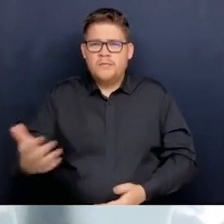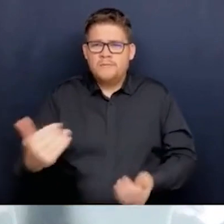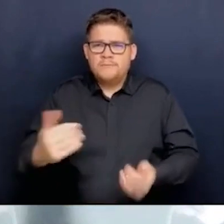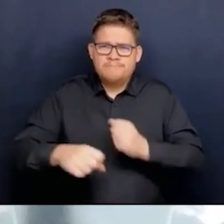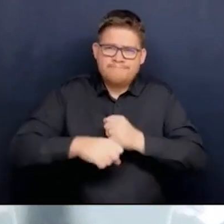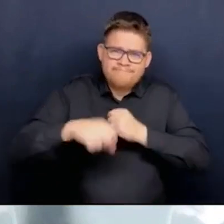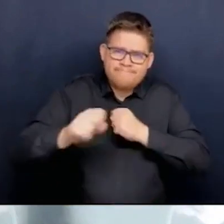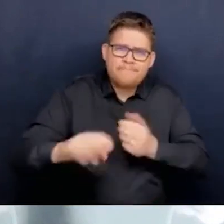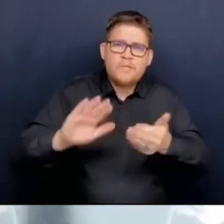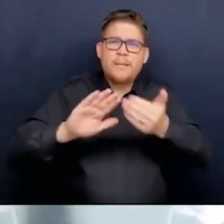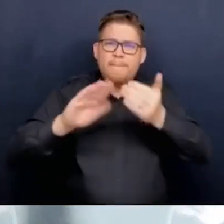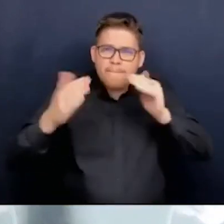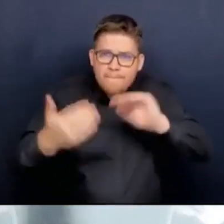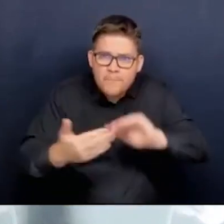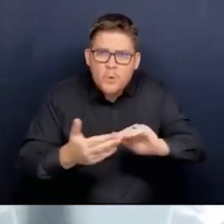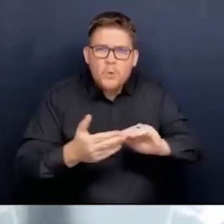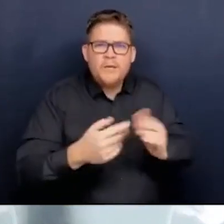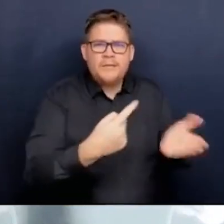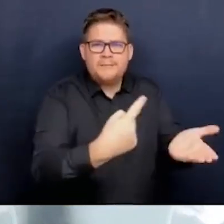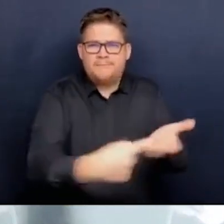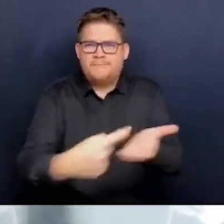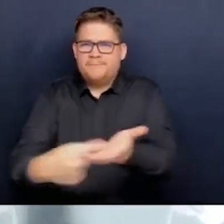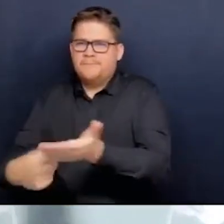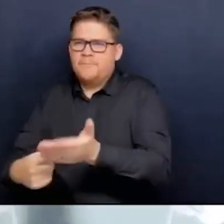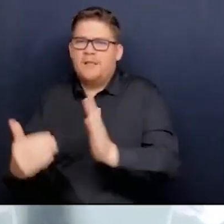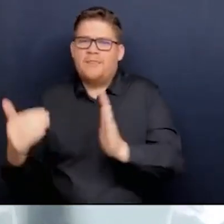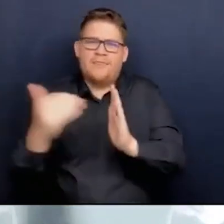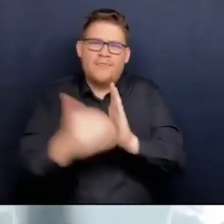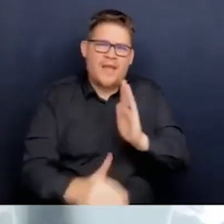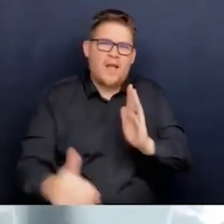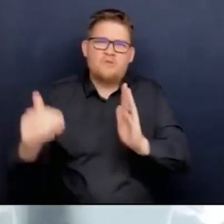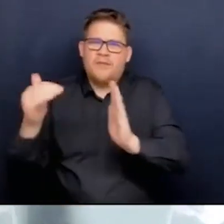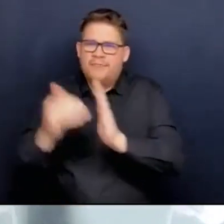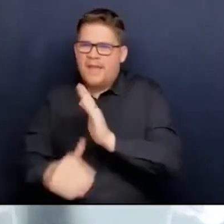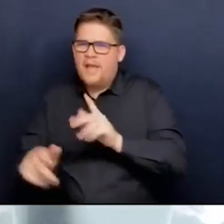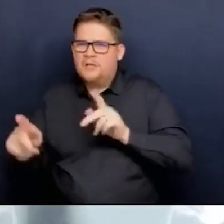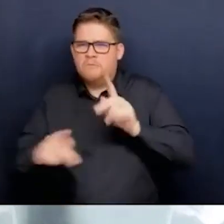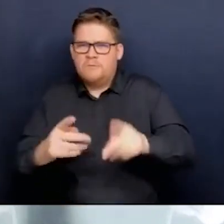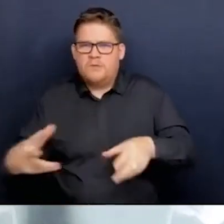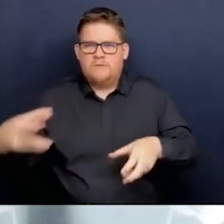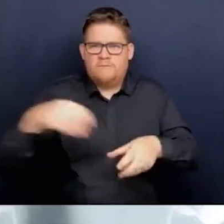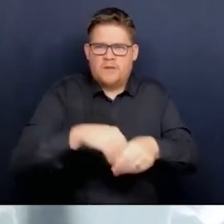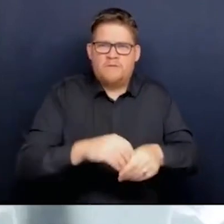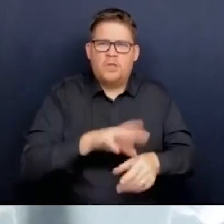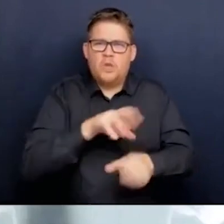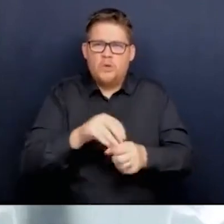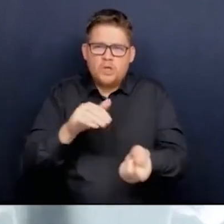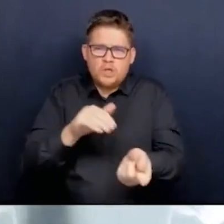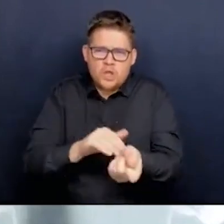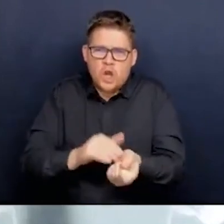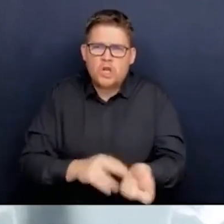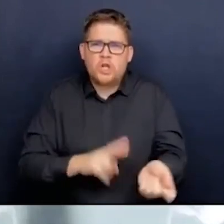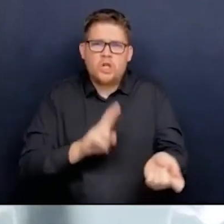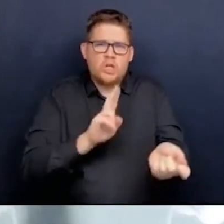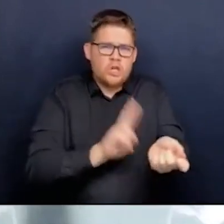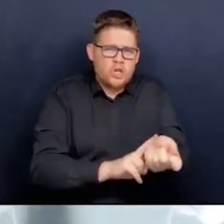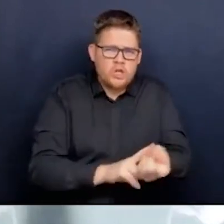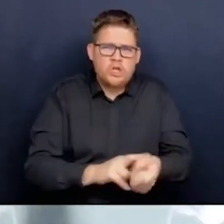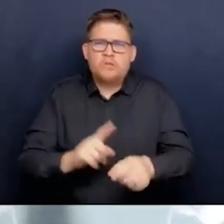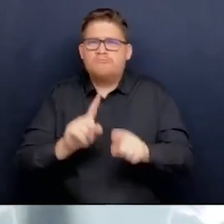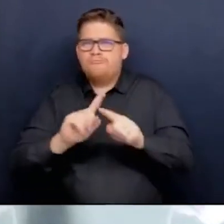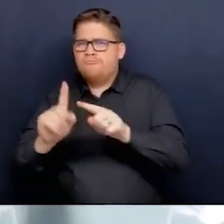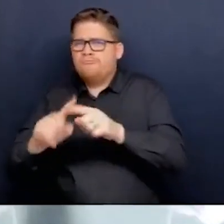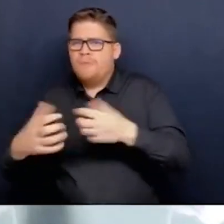Thousands of participants, the majority of them health professionals, including, of course, many doctors, many others as well. The